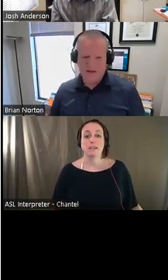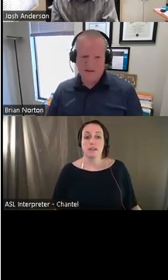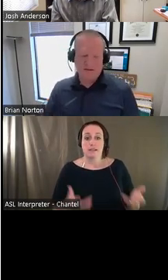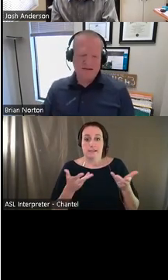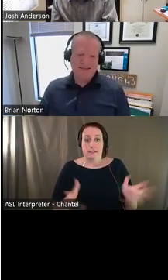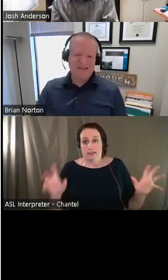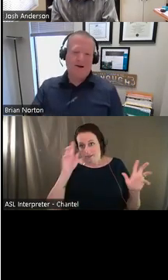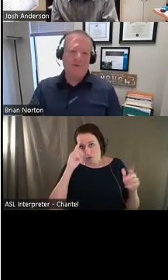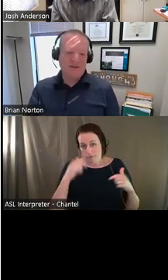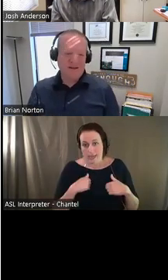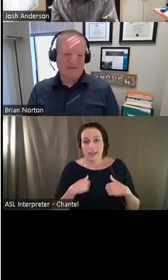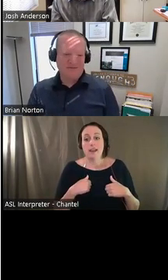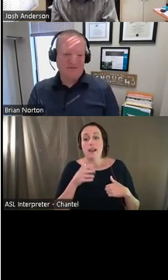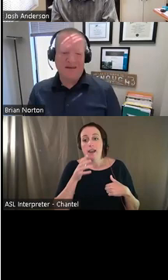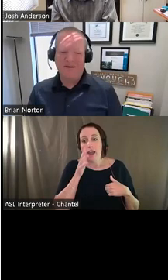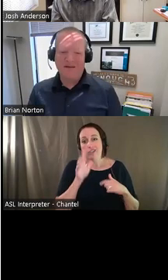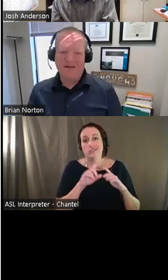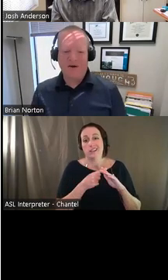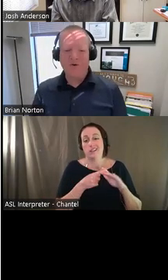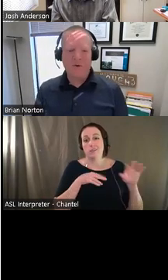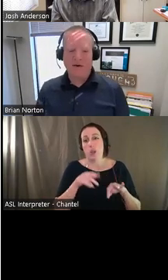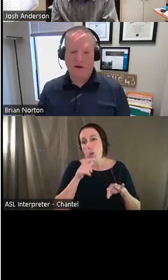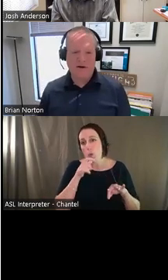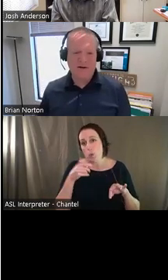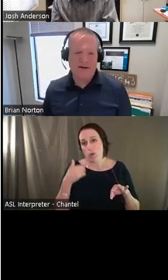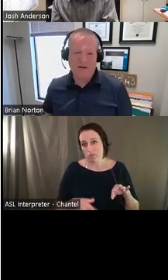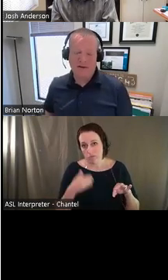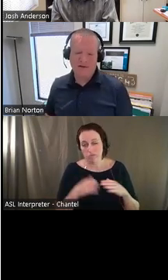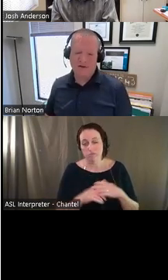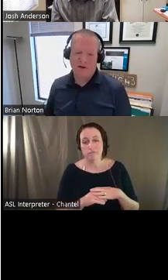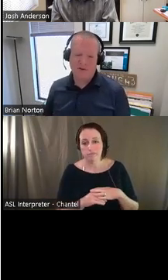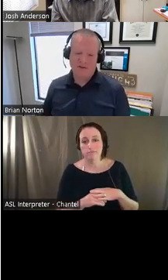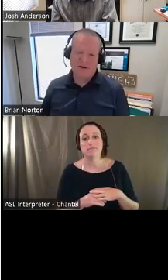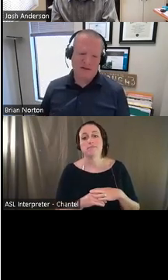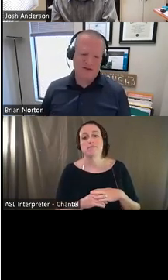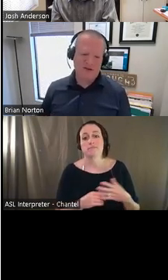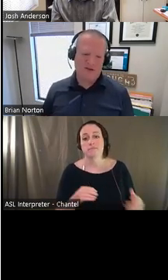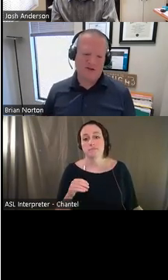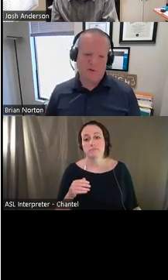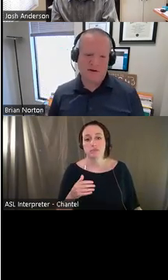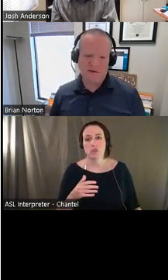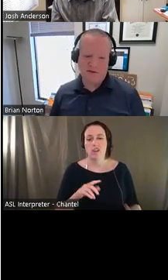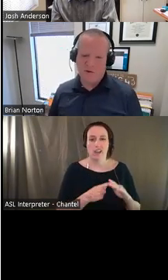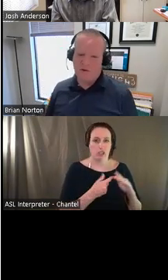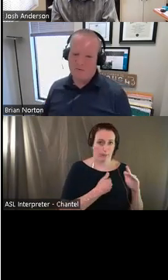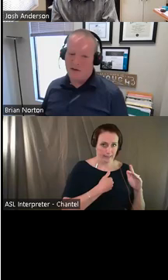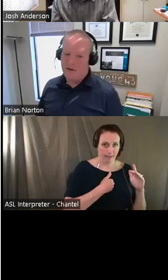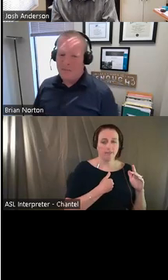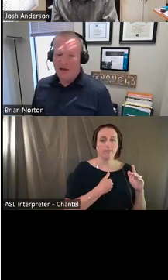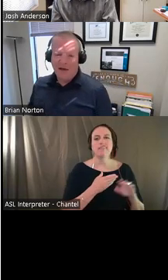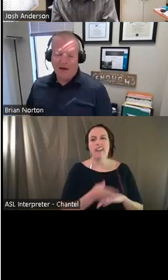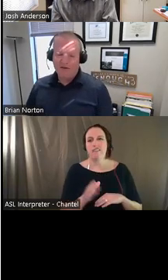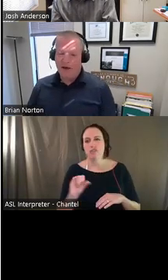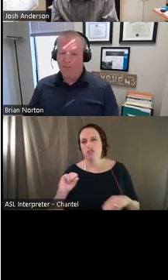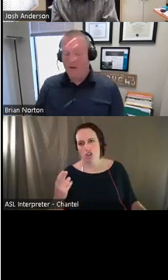I'm going to kind of just start with kind of telling you a little bit about who we are. And so I'll start with myself and let Josh jump in here in just a moment as well.